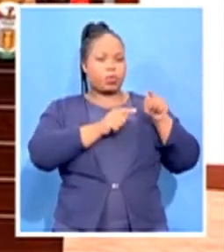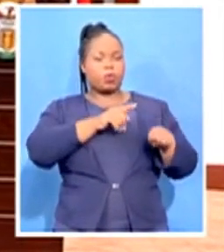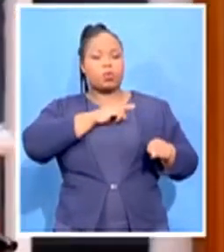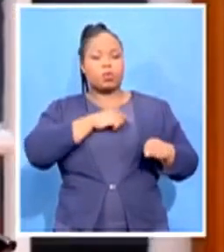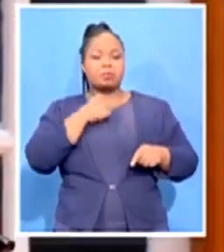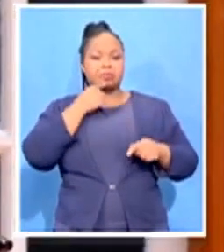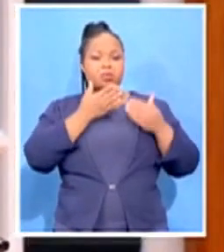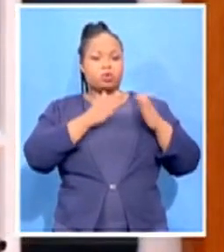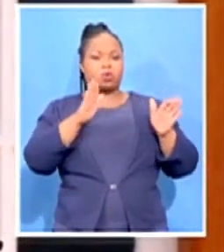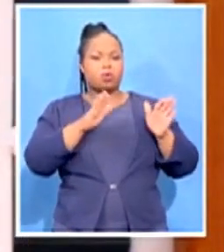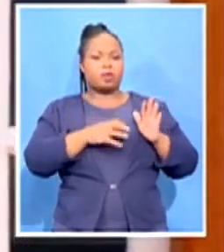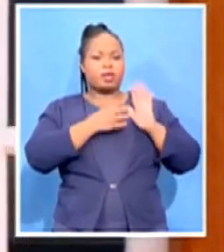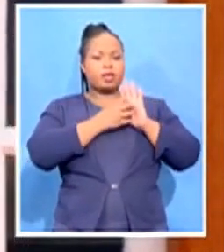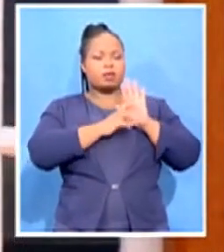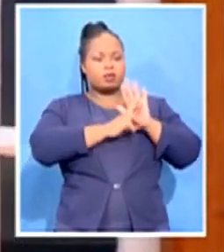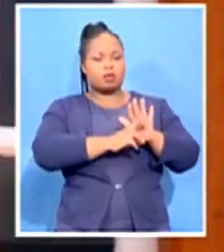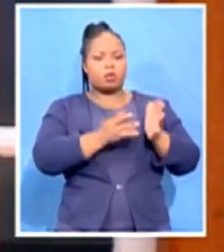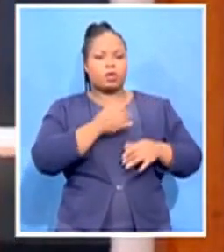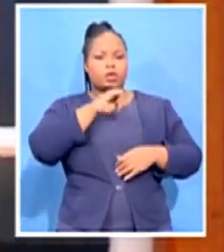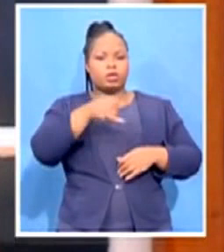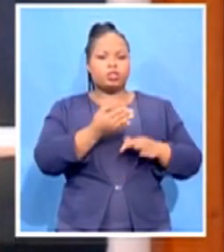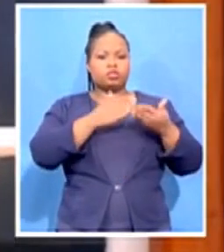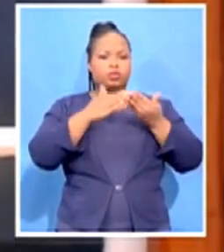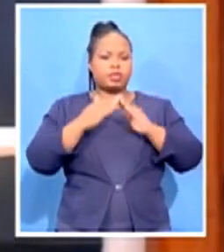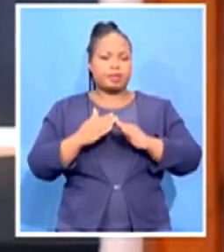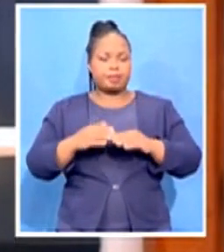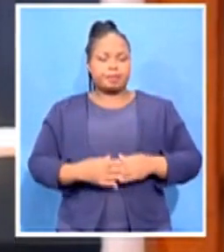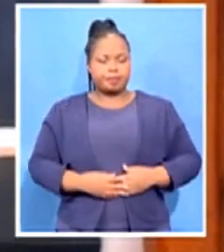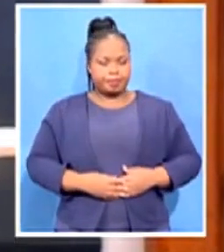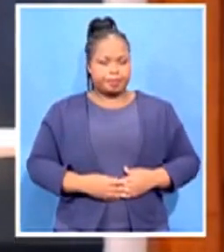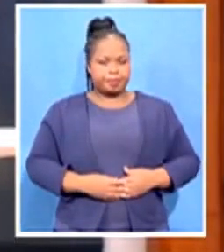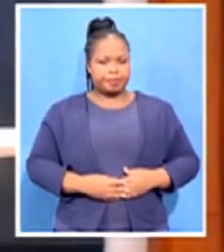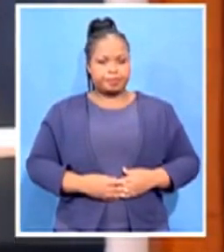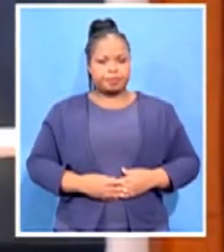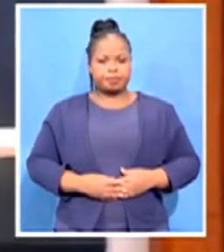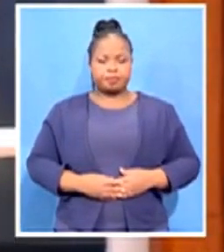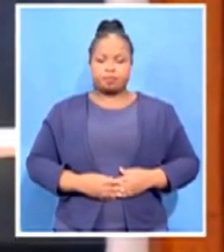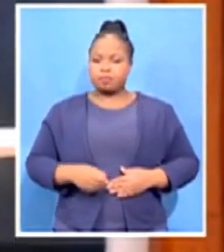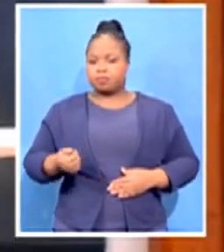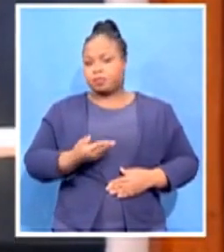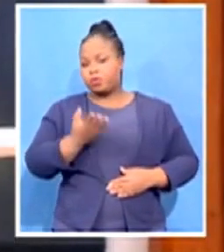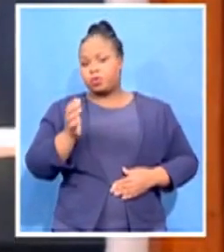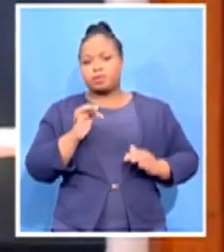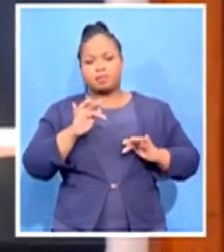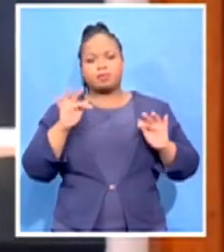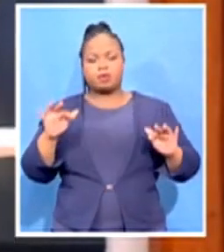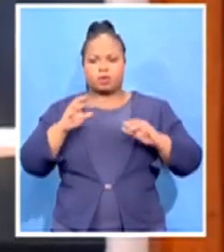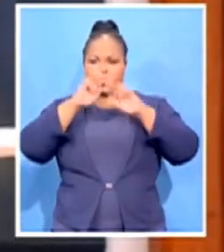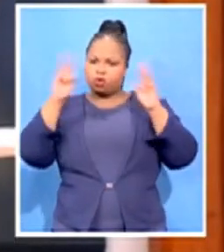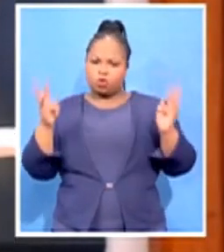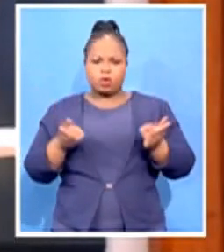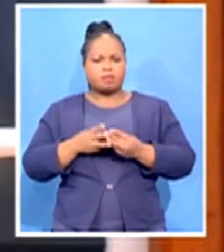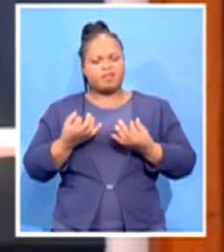Jerusalem. All peoples in the world to be free and to also have self-determination. To be able